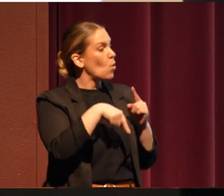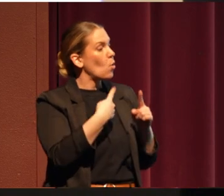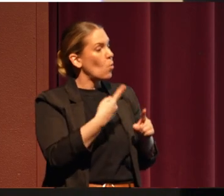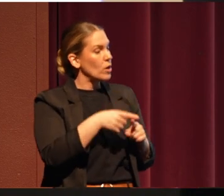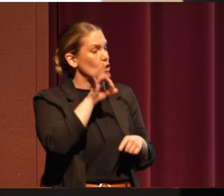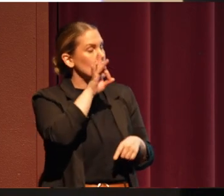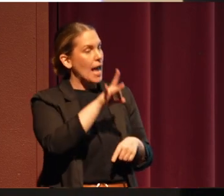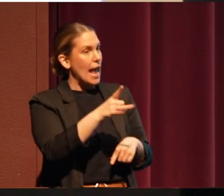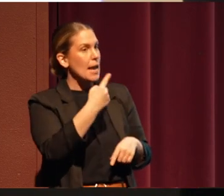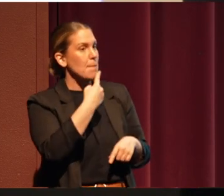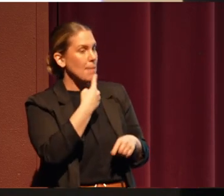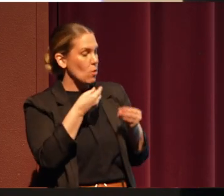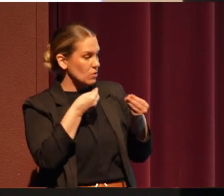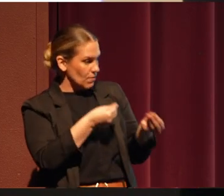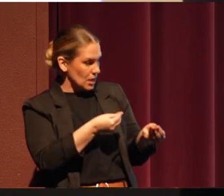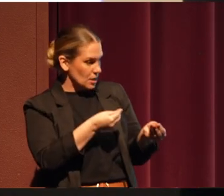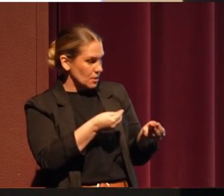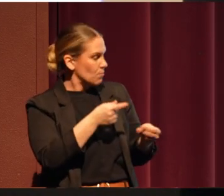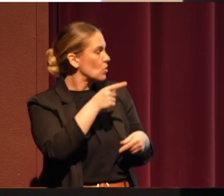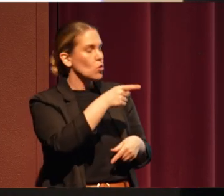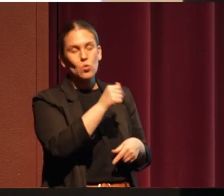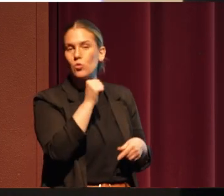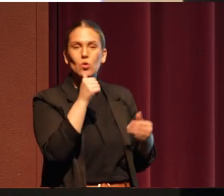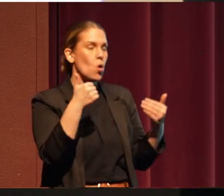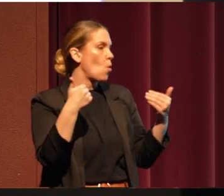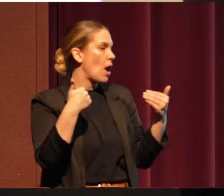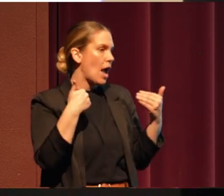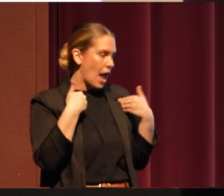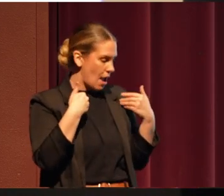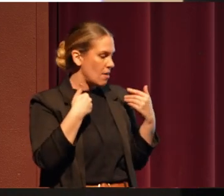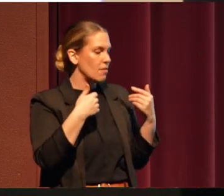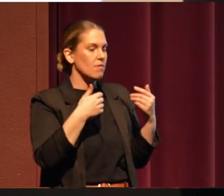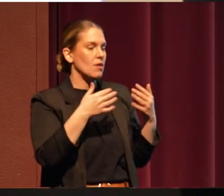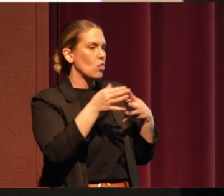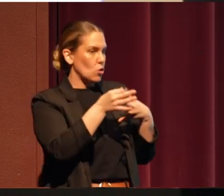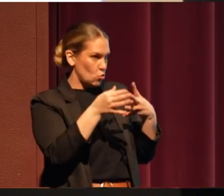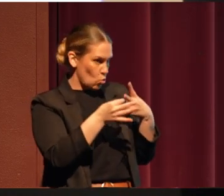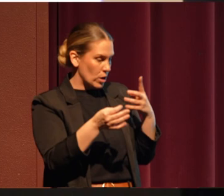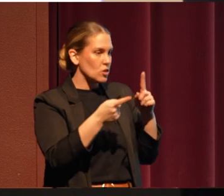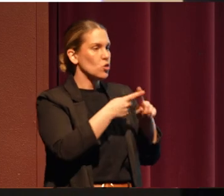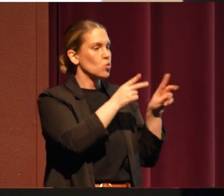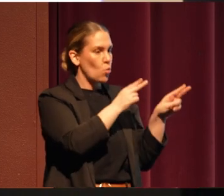you don't have a choice but to hunt, fish, and gather.